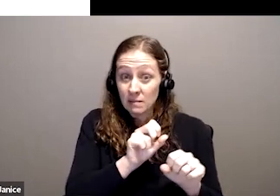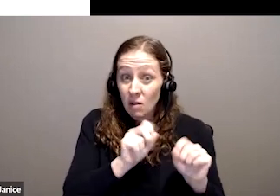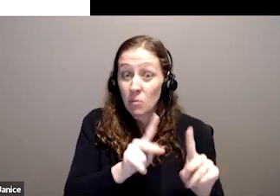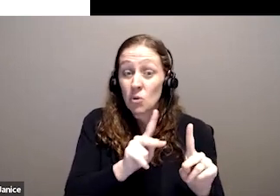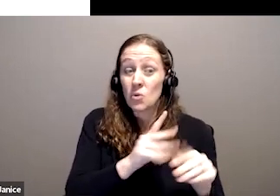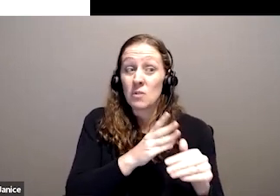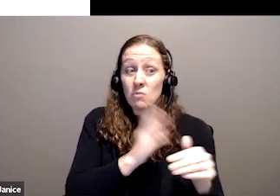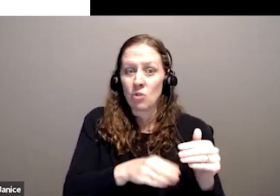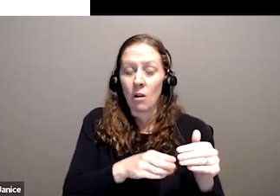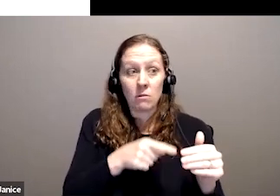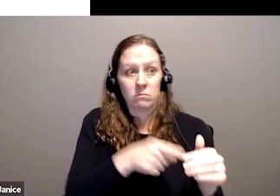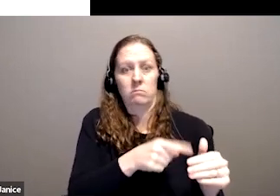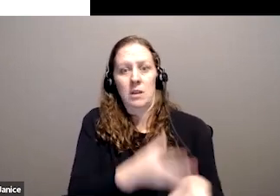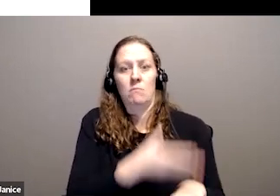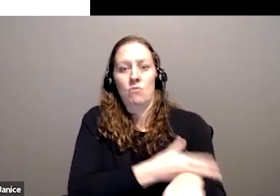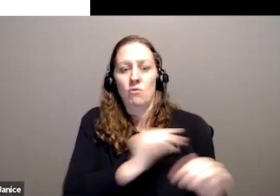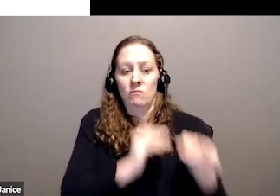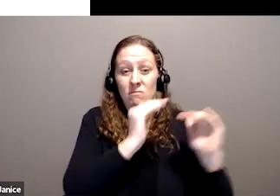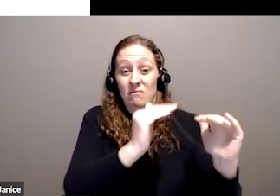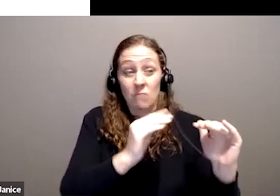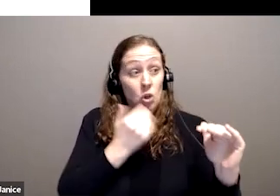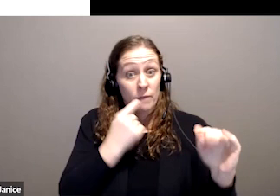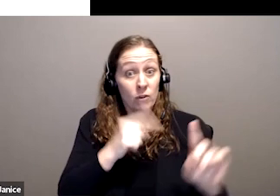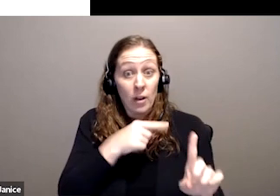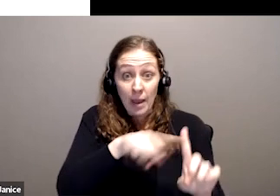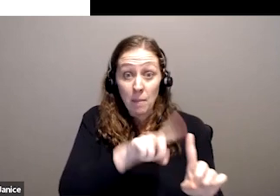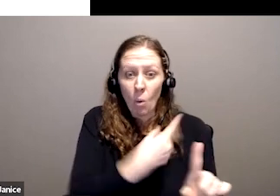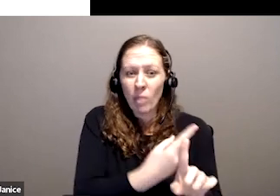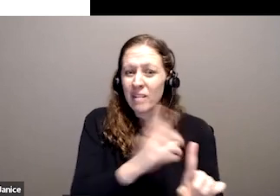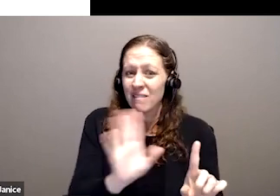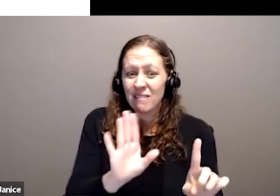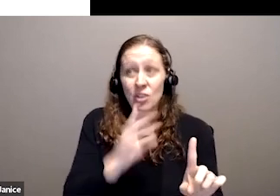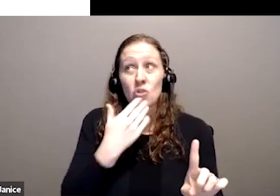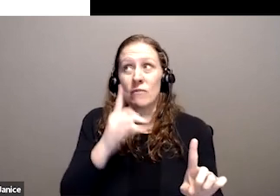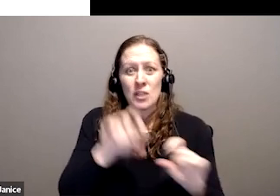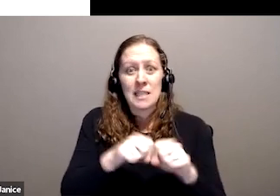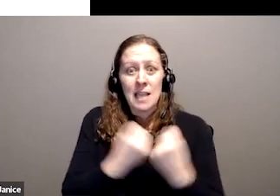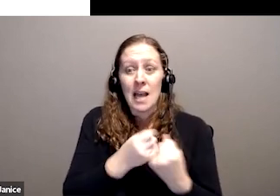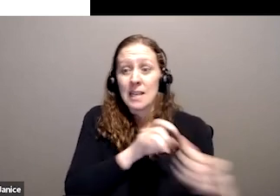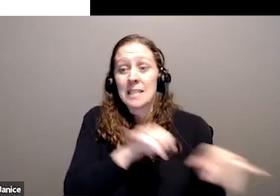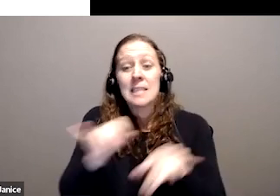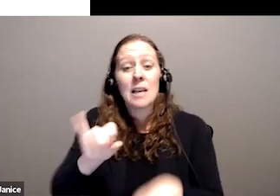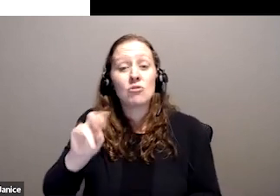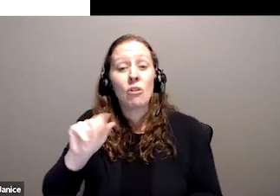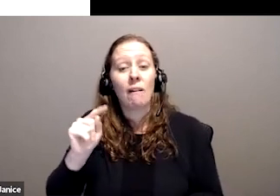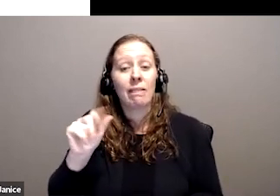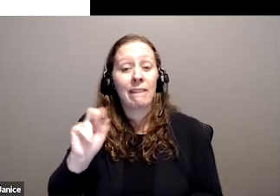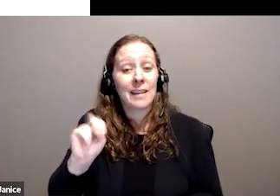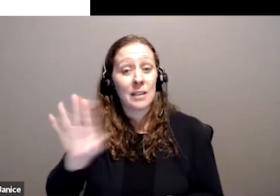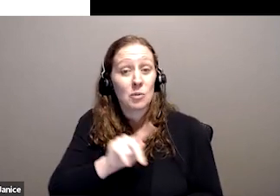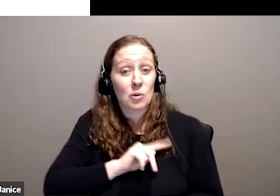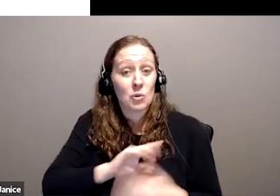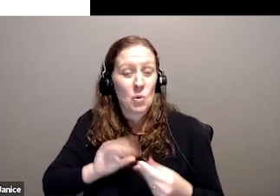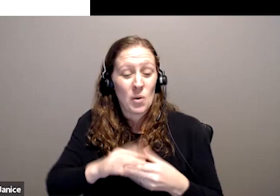for them, but it's actually good for society, as Jonathan has demonstrated in his personal story.